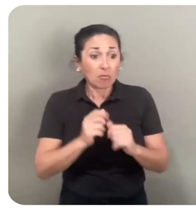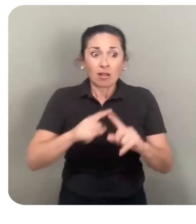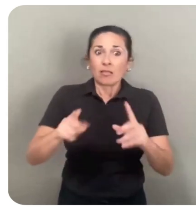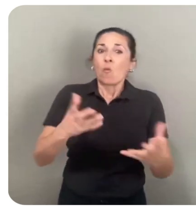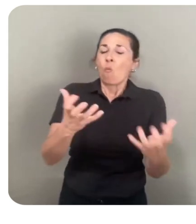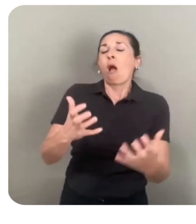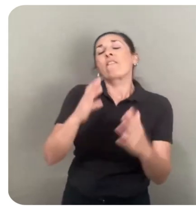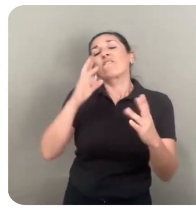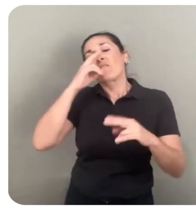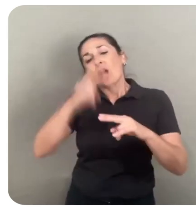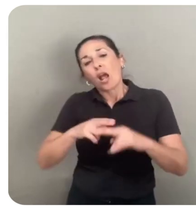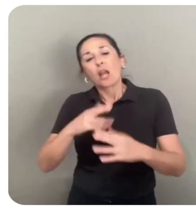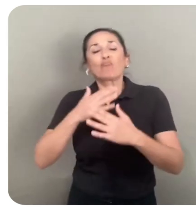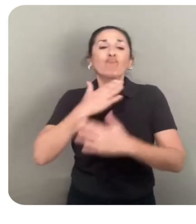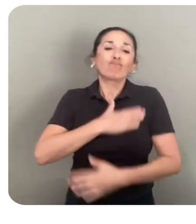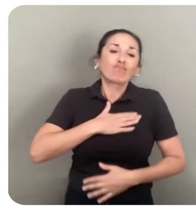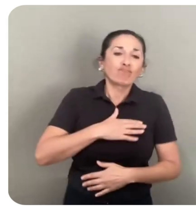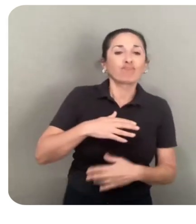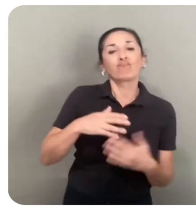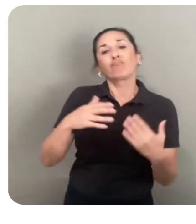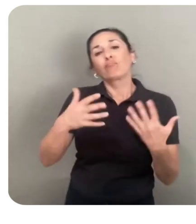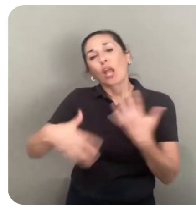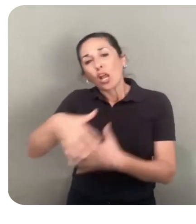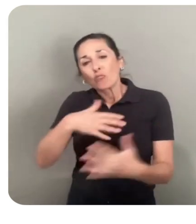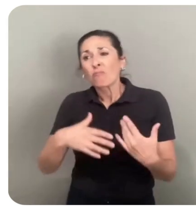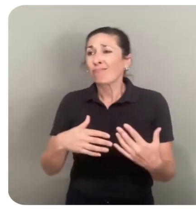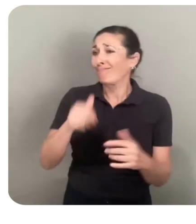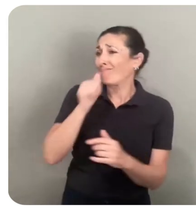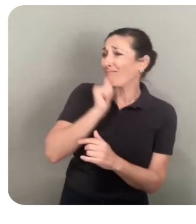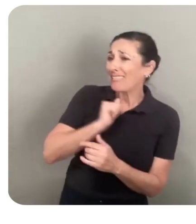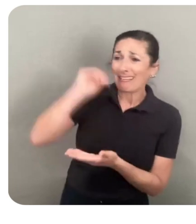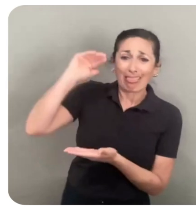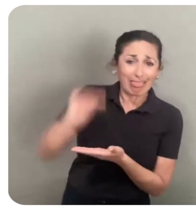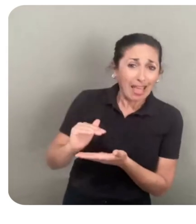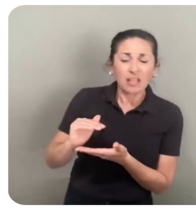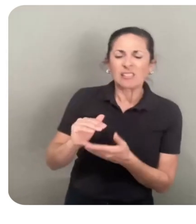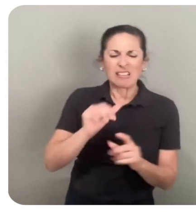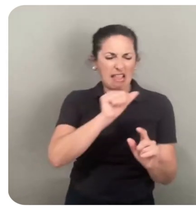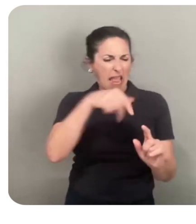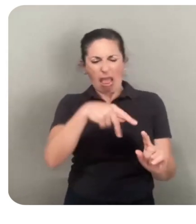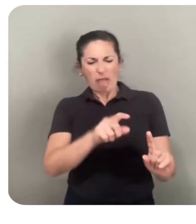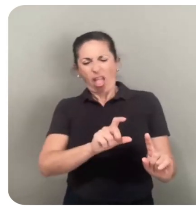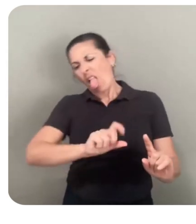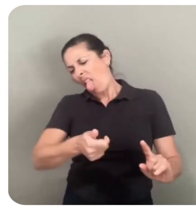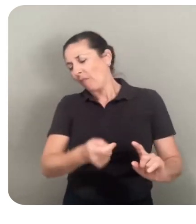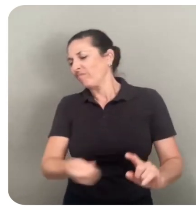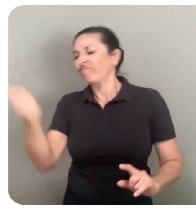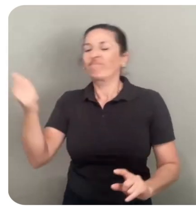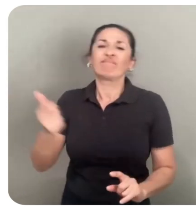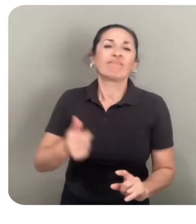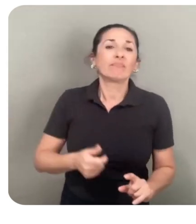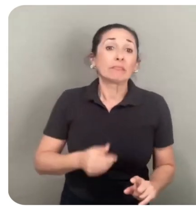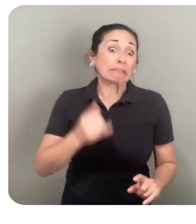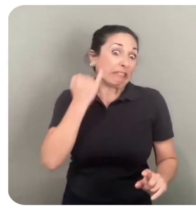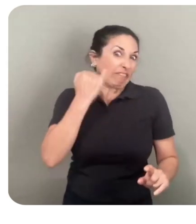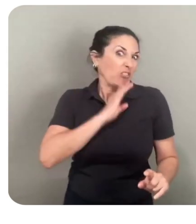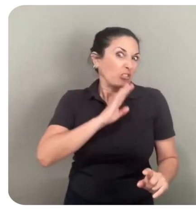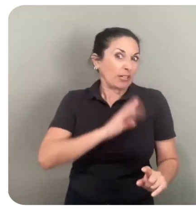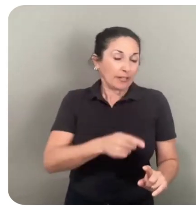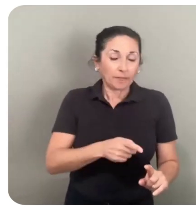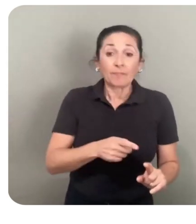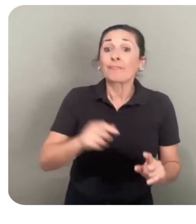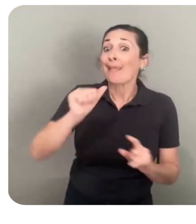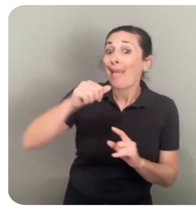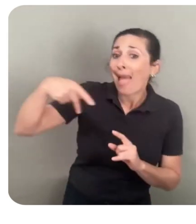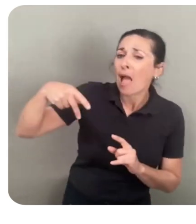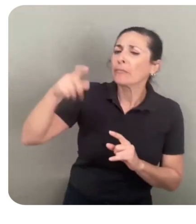often casual and social. They may have less patience and churn out of an app quickly if it gets frustrating. Apps here need